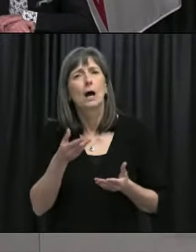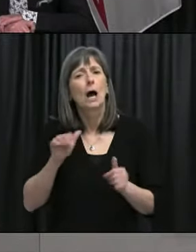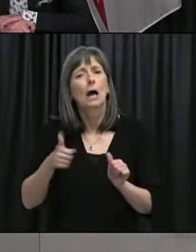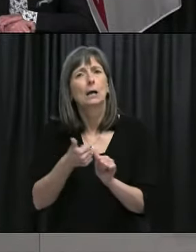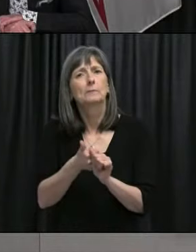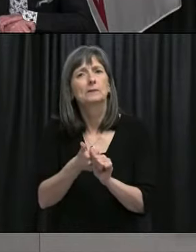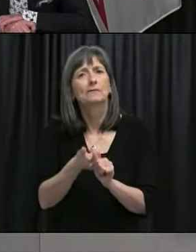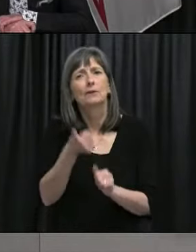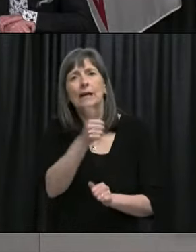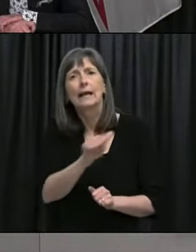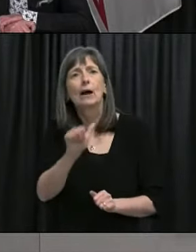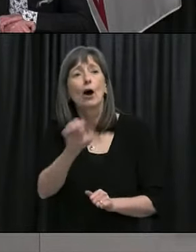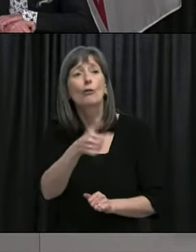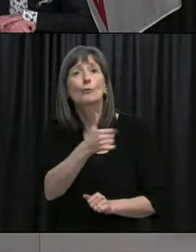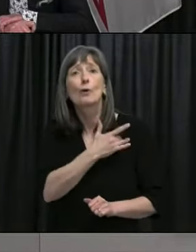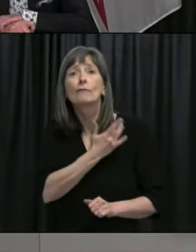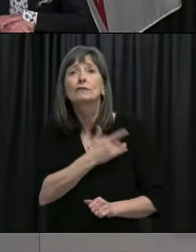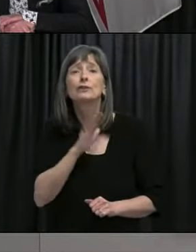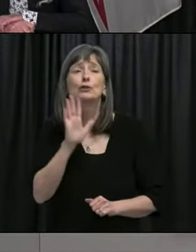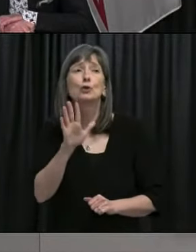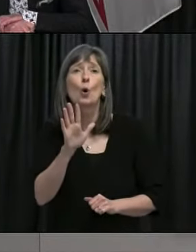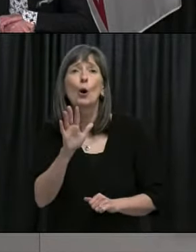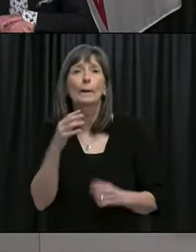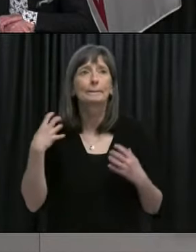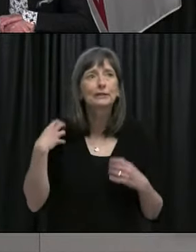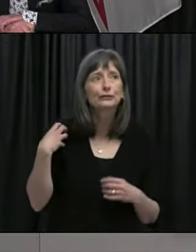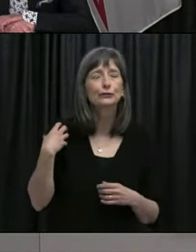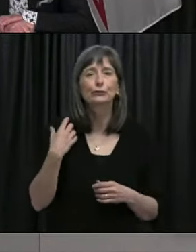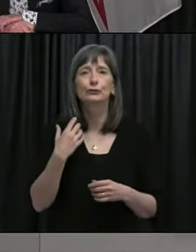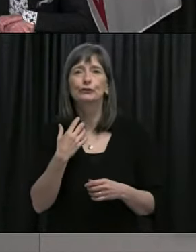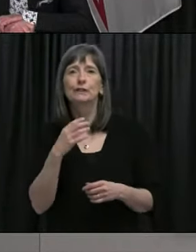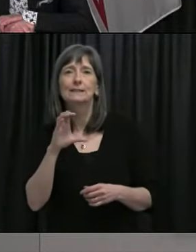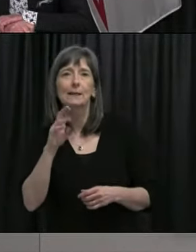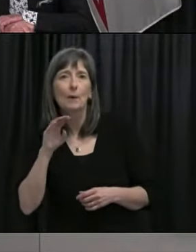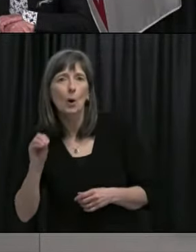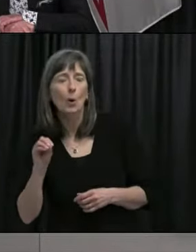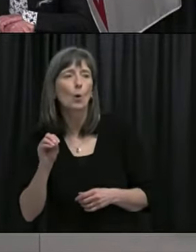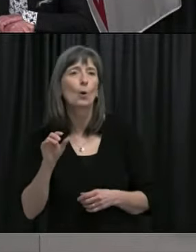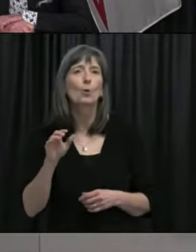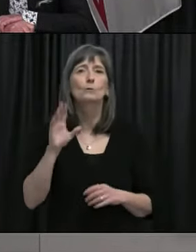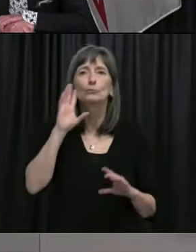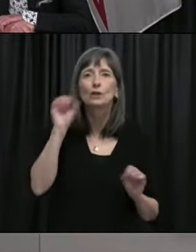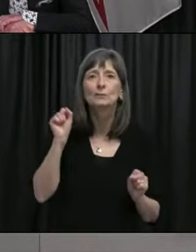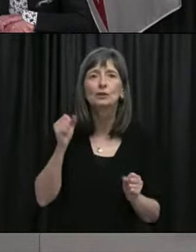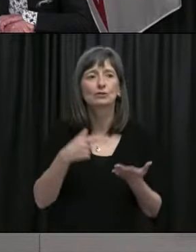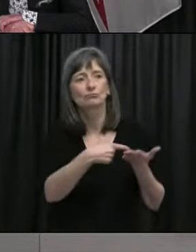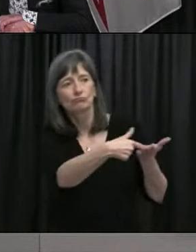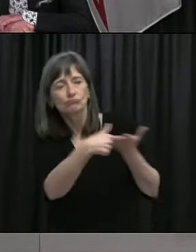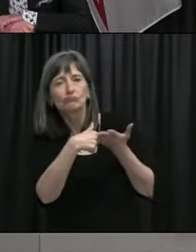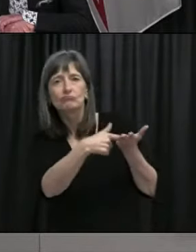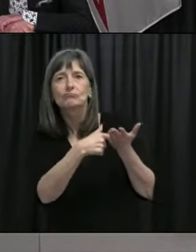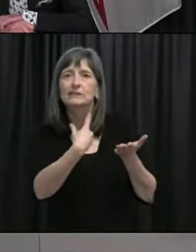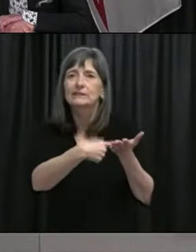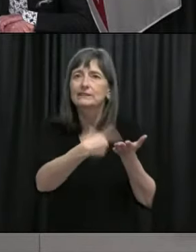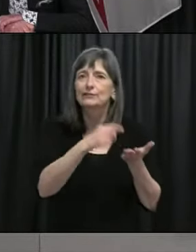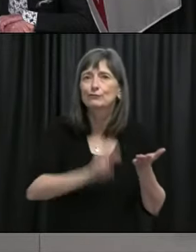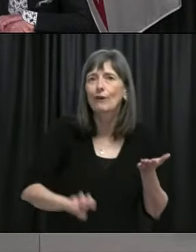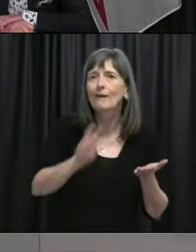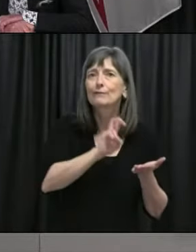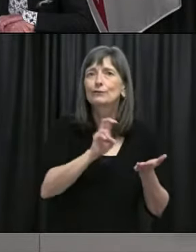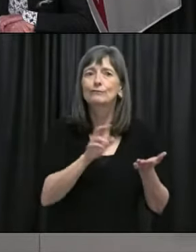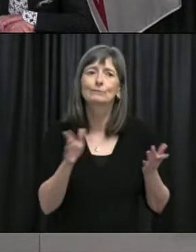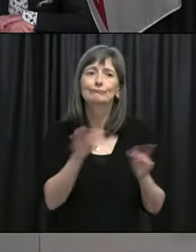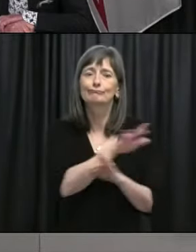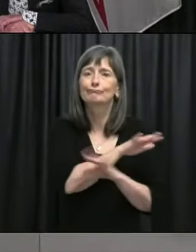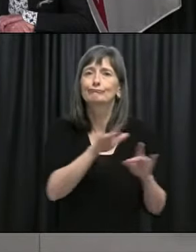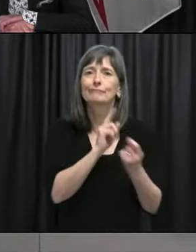uh, counterparts in other provinces related to, uh, lifting measures related to inter-intervincial travel and, and where those discussions are at right now,